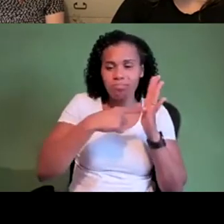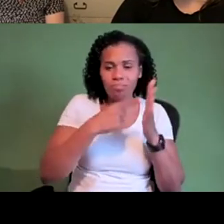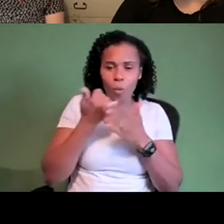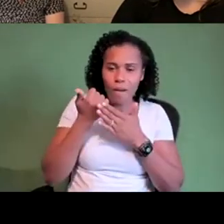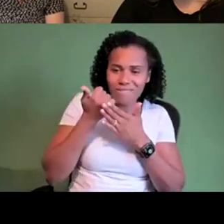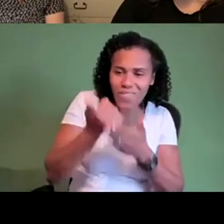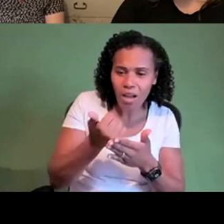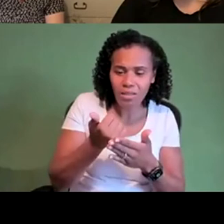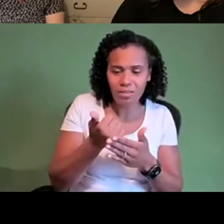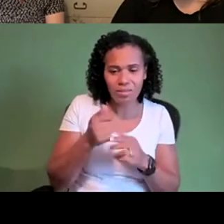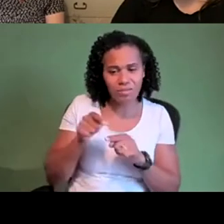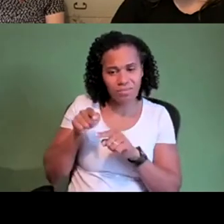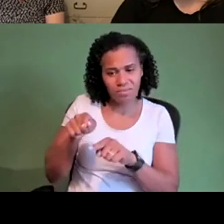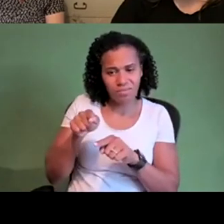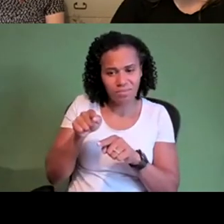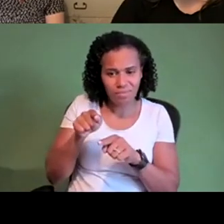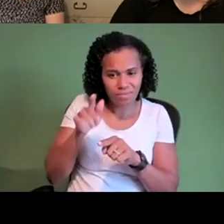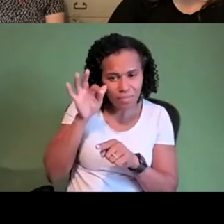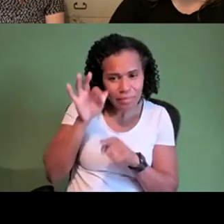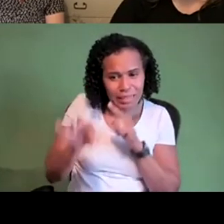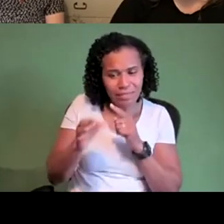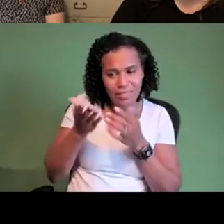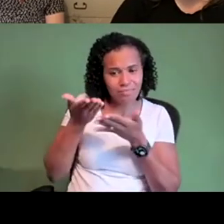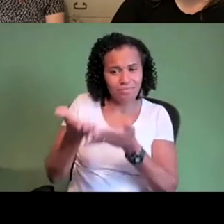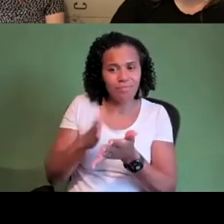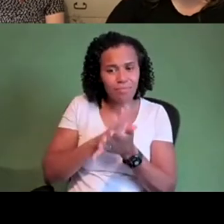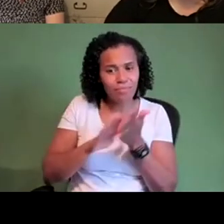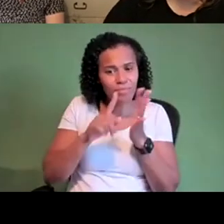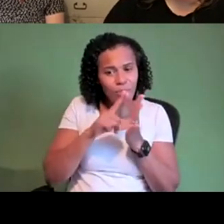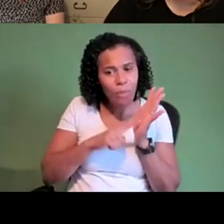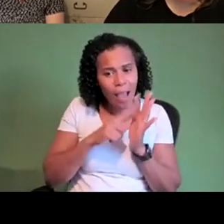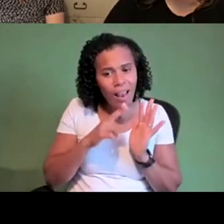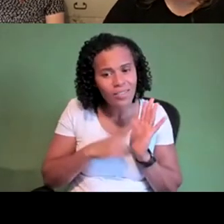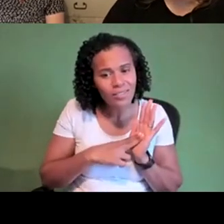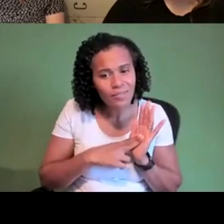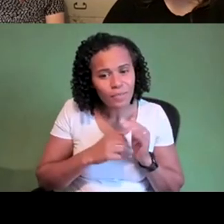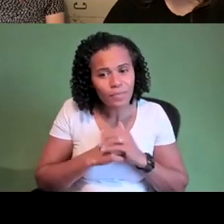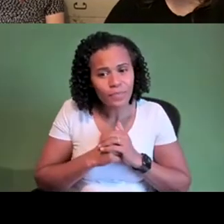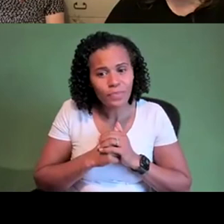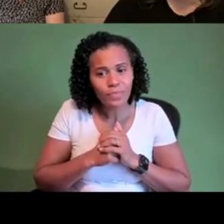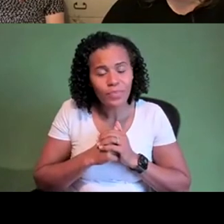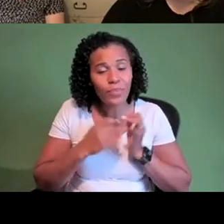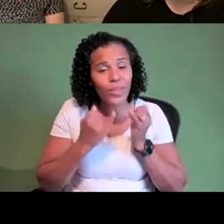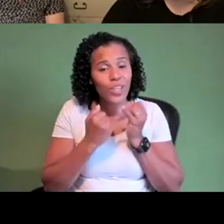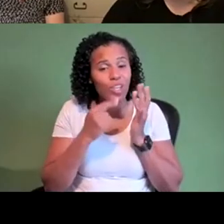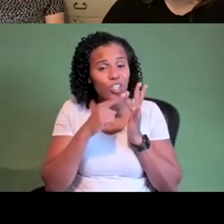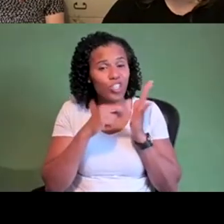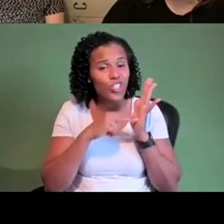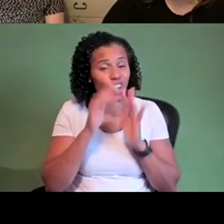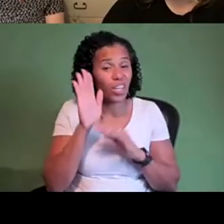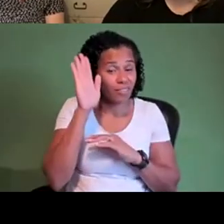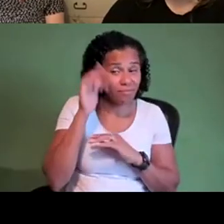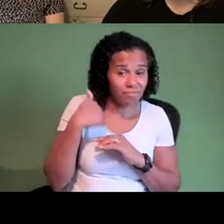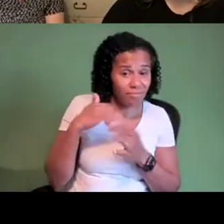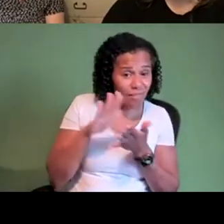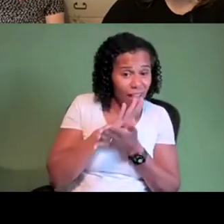or um i'm happy happy to jump in and quickly um